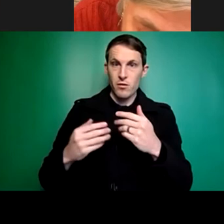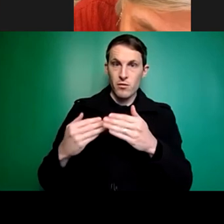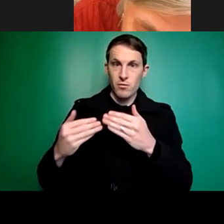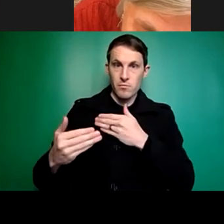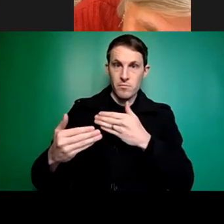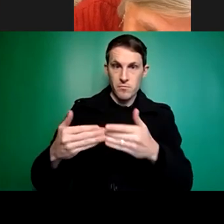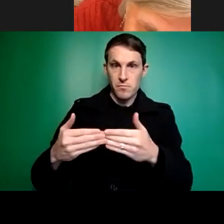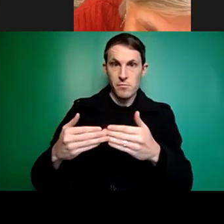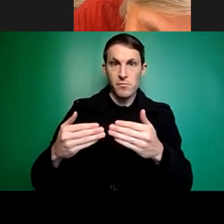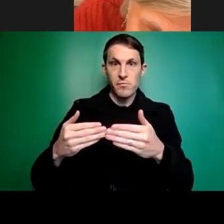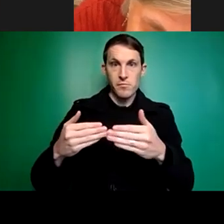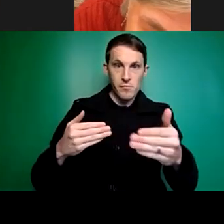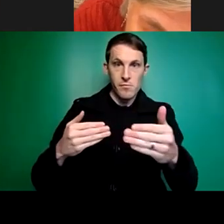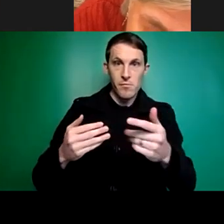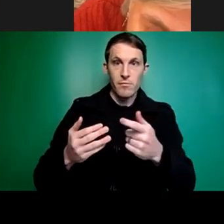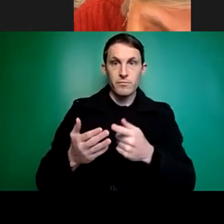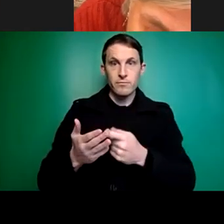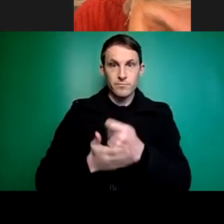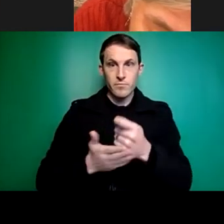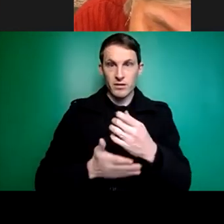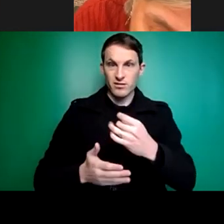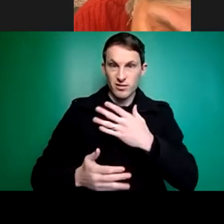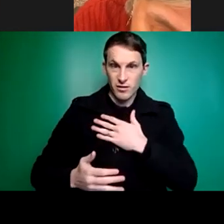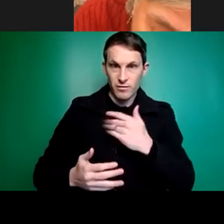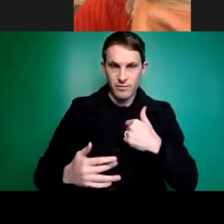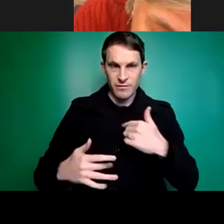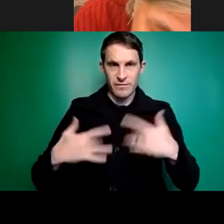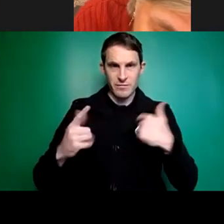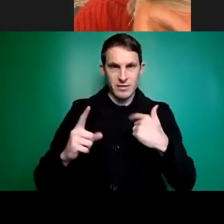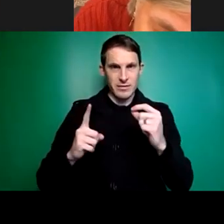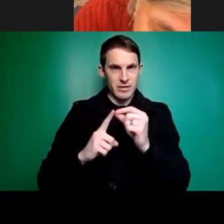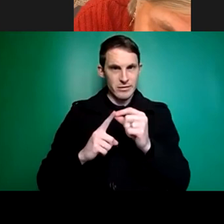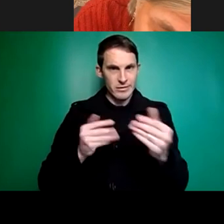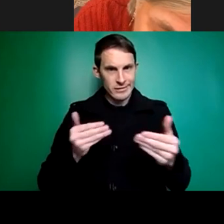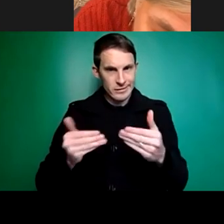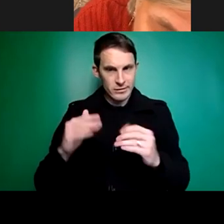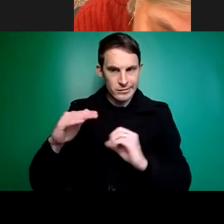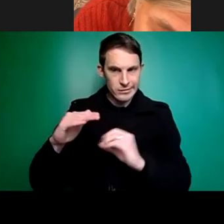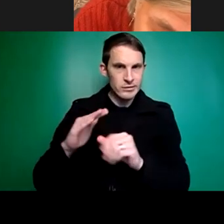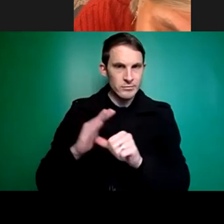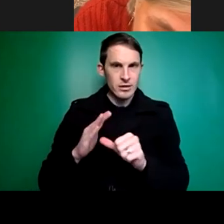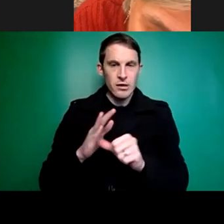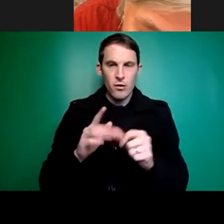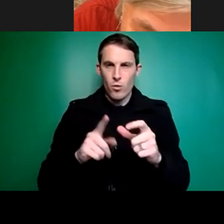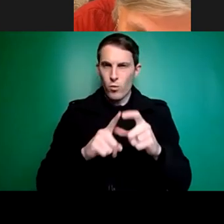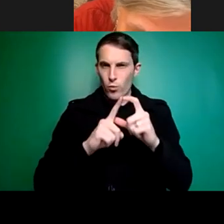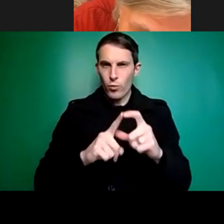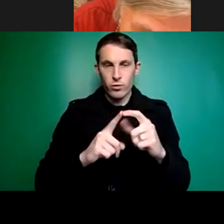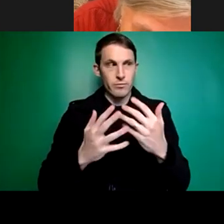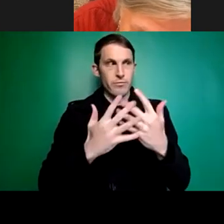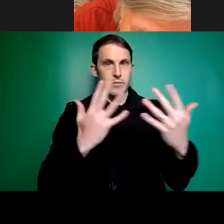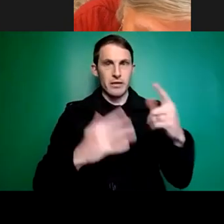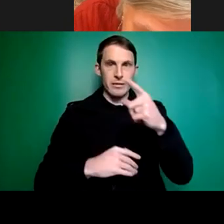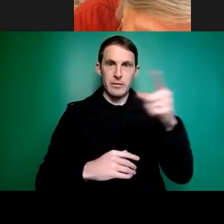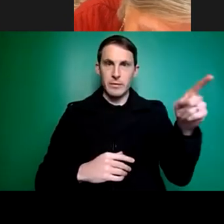for an older person who is on a pension and surely there's a lot of people like that. As we touched on before,